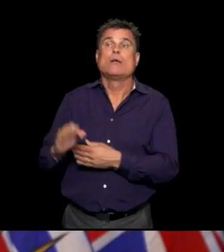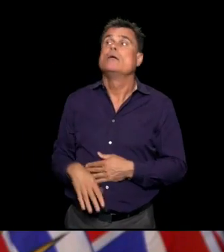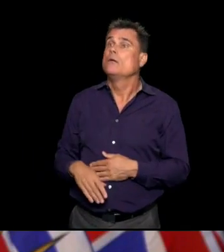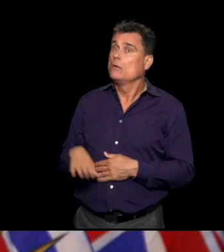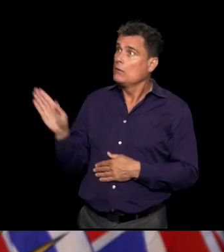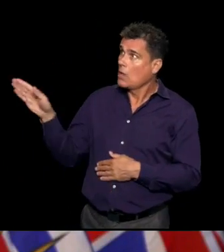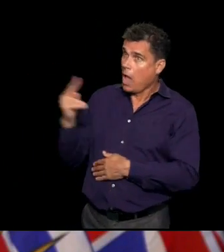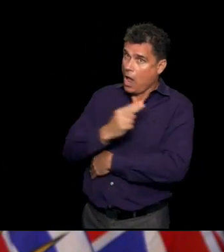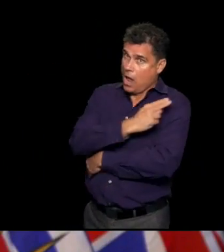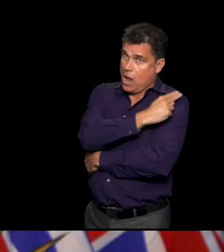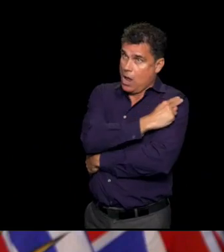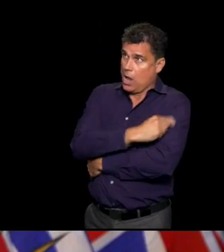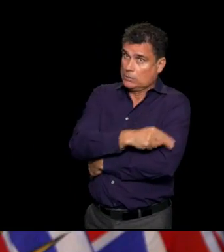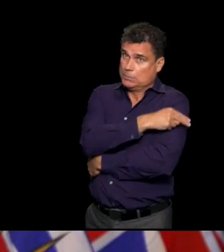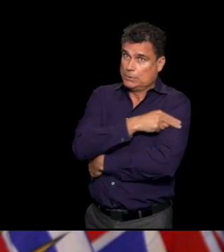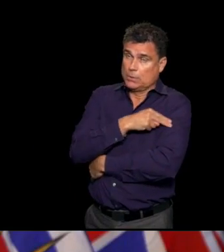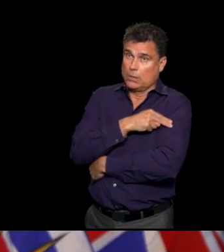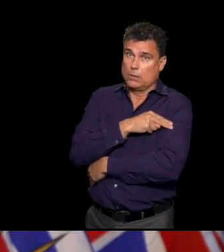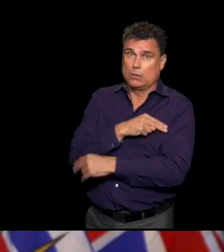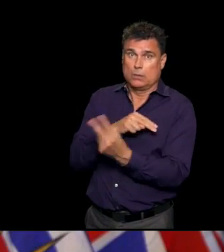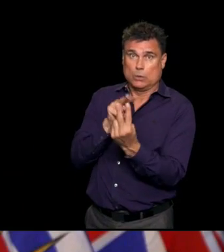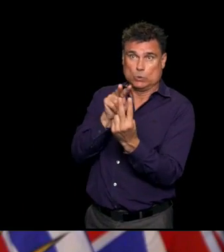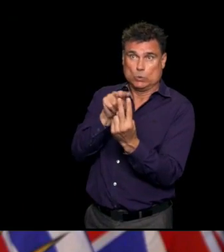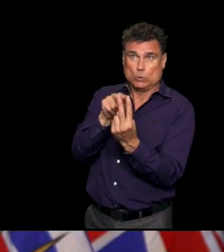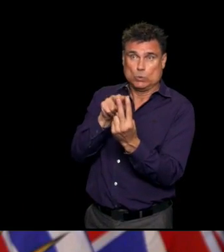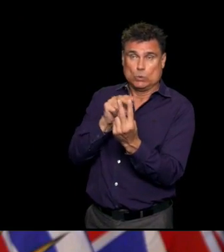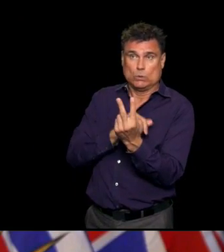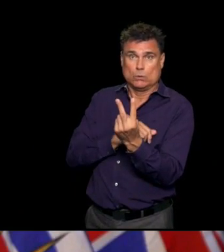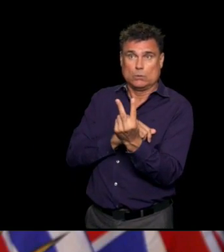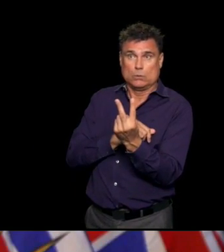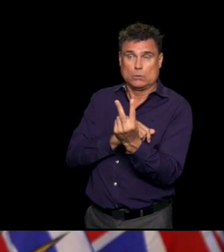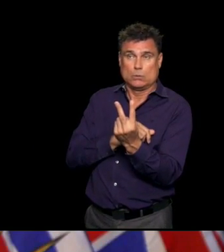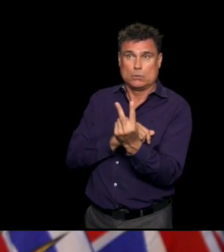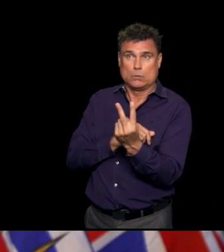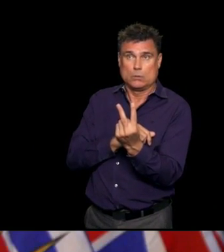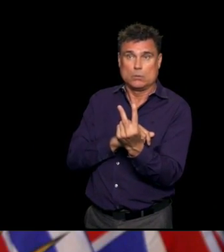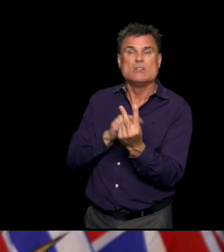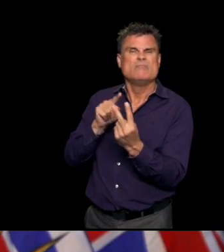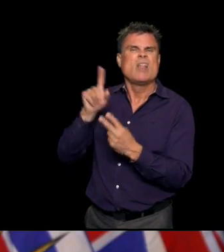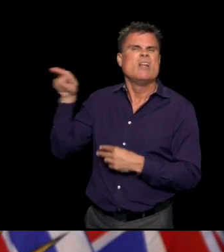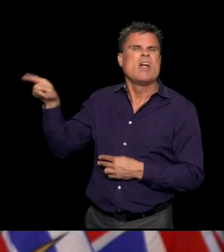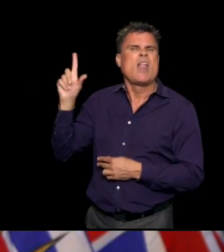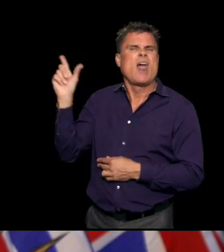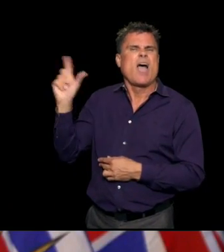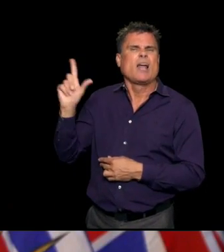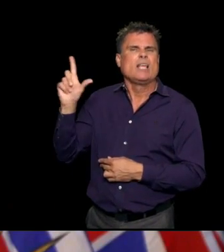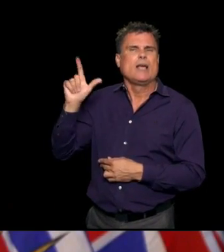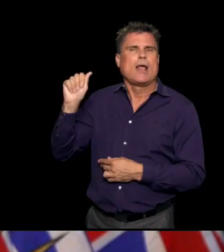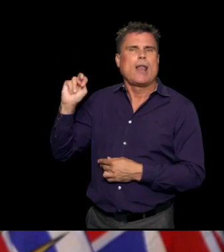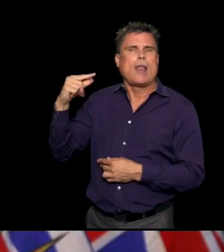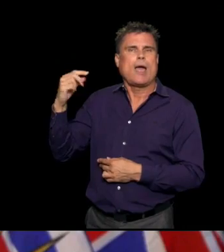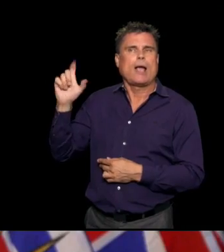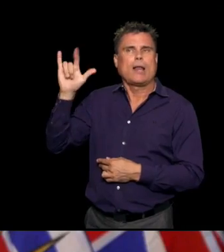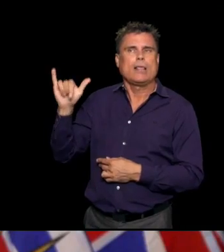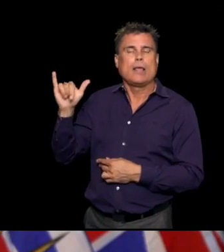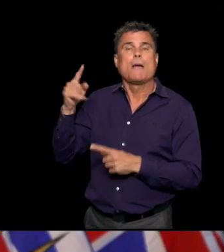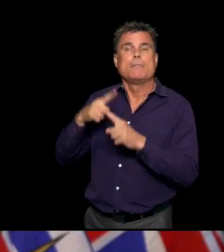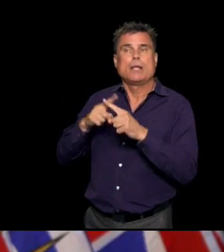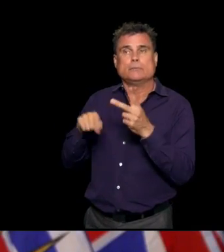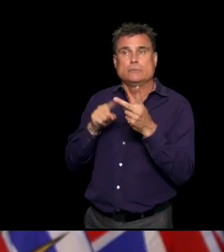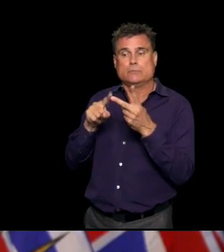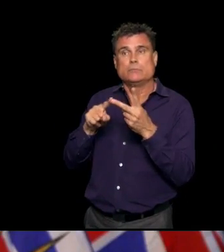then the acute care facility, the Langley Memorial Hospital and it is still Queen's Park care centre, right? Correct.